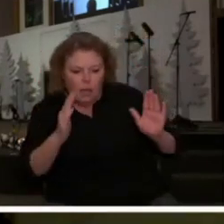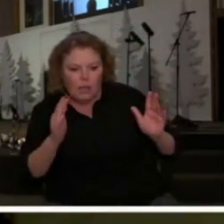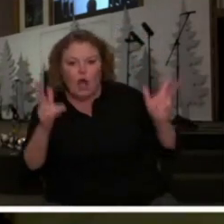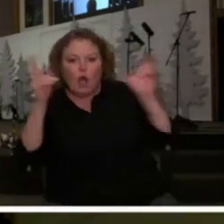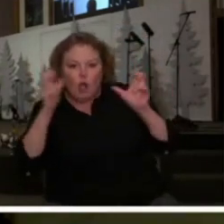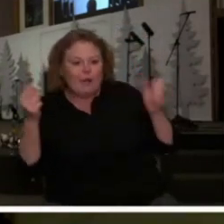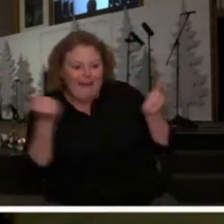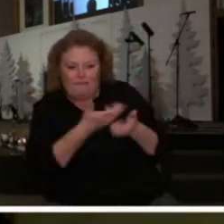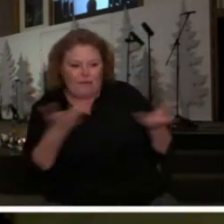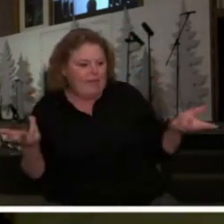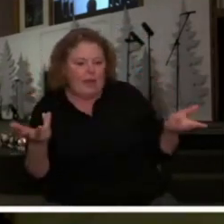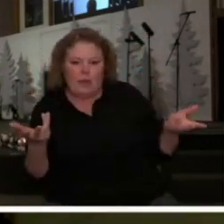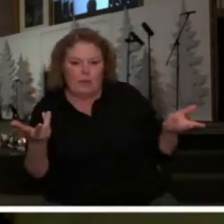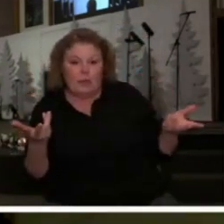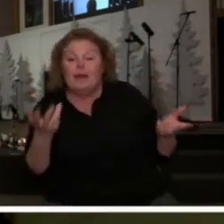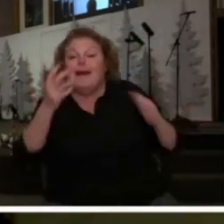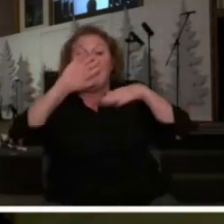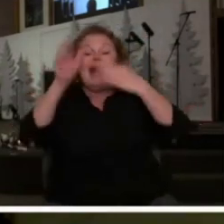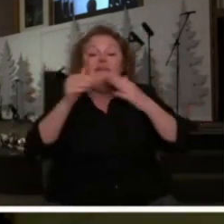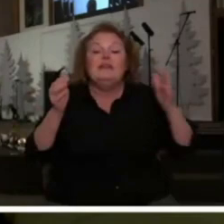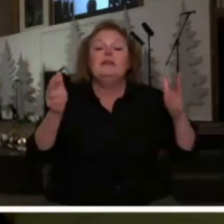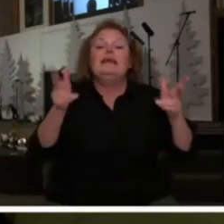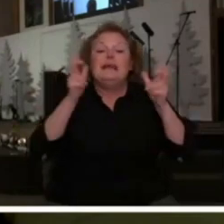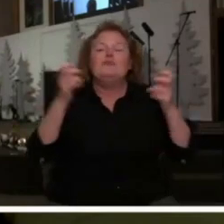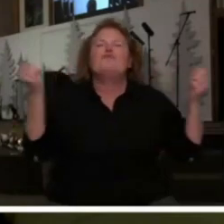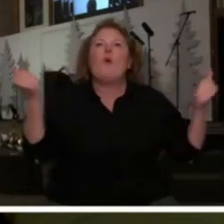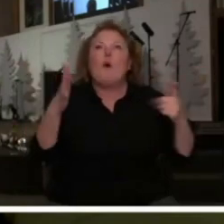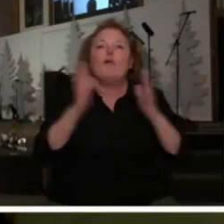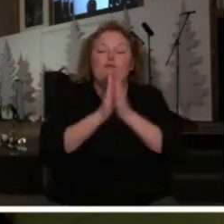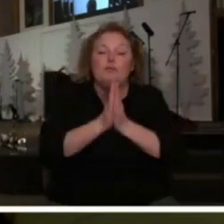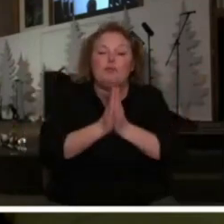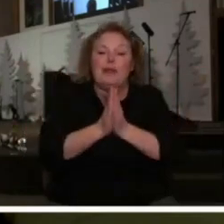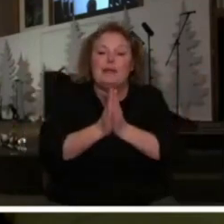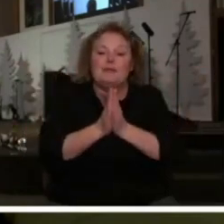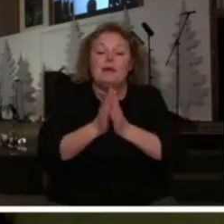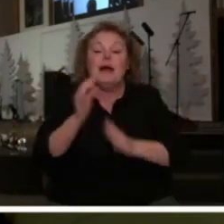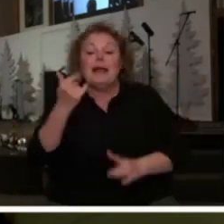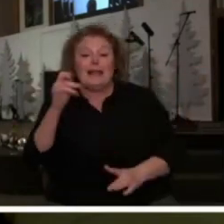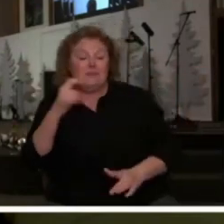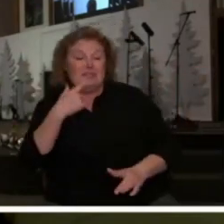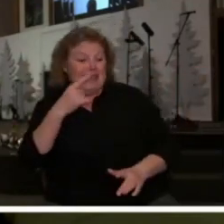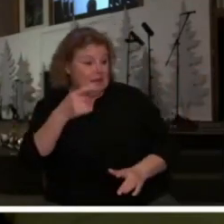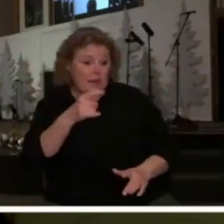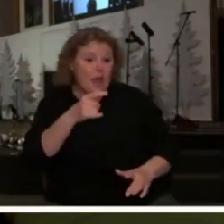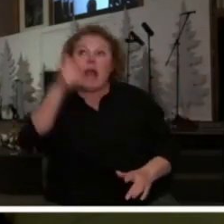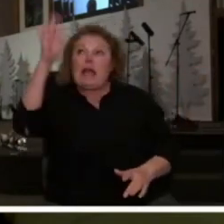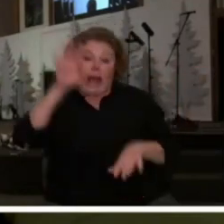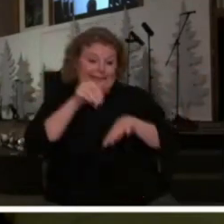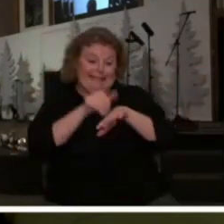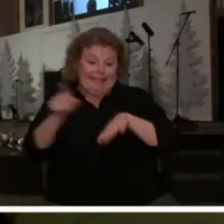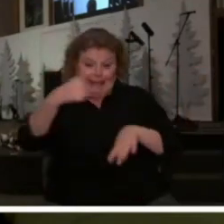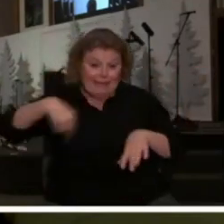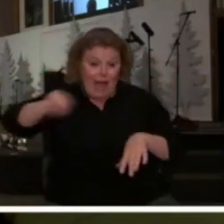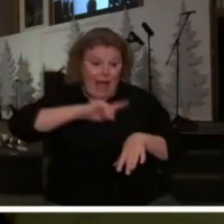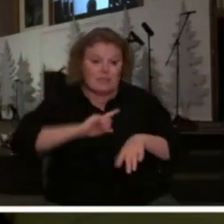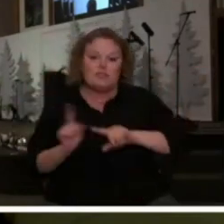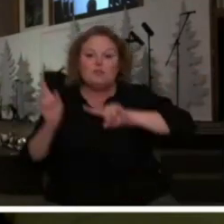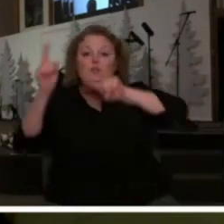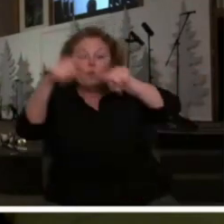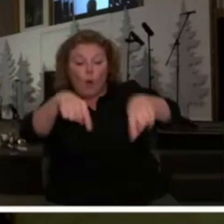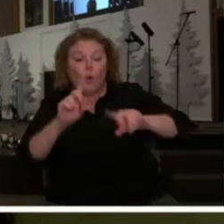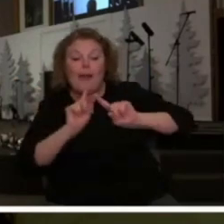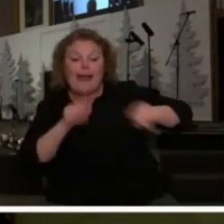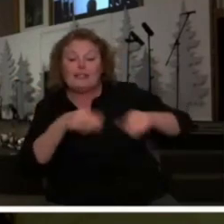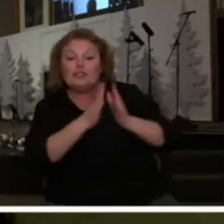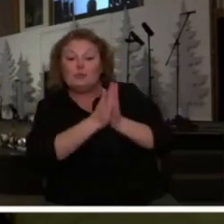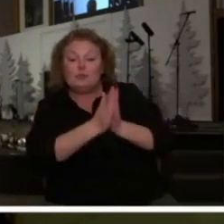pray every word and Gabriel said we were dispatched by God to come and be an answer to